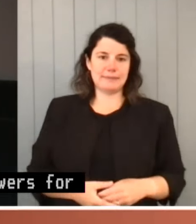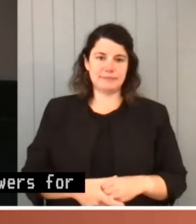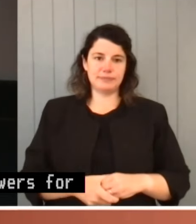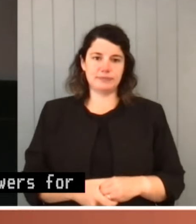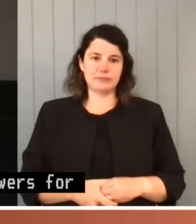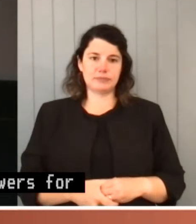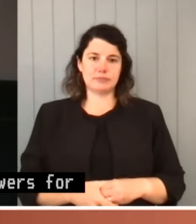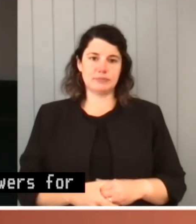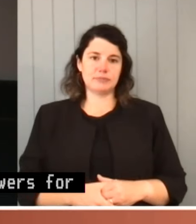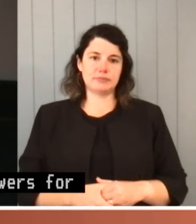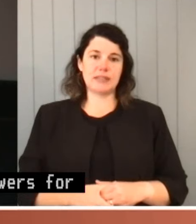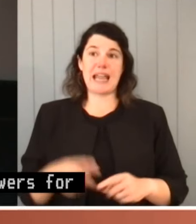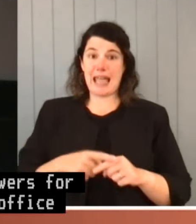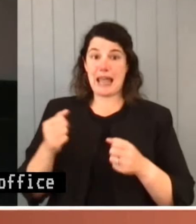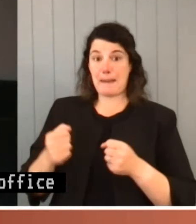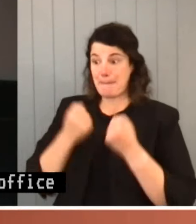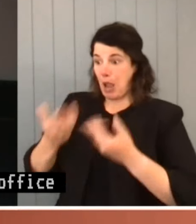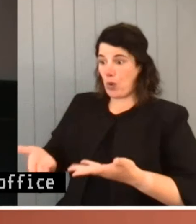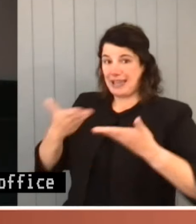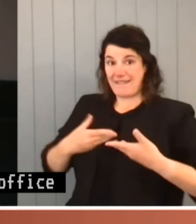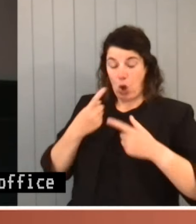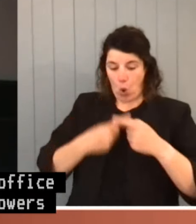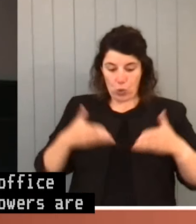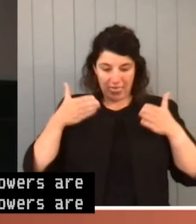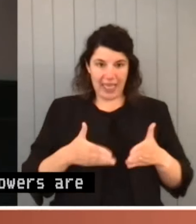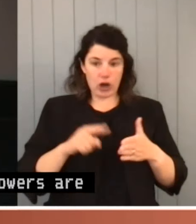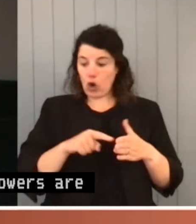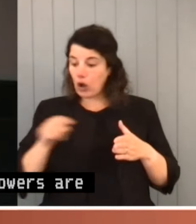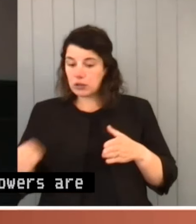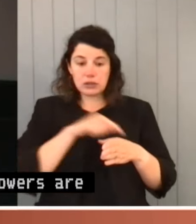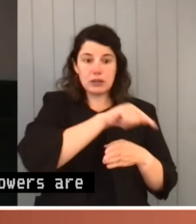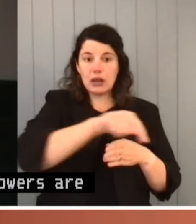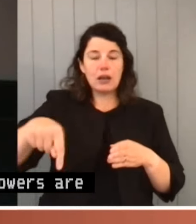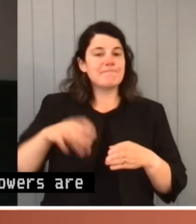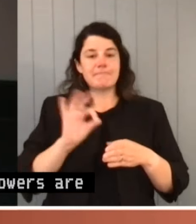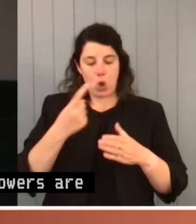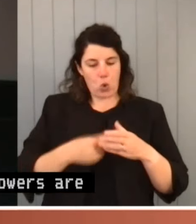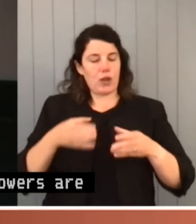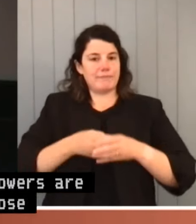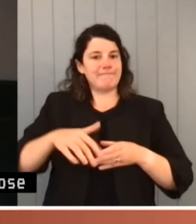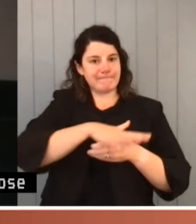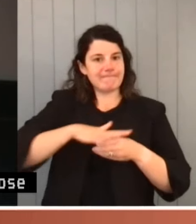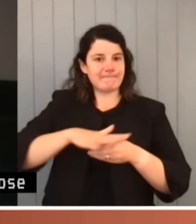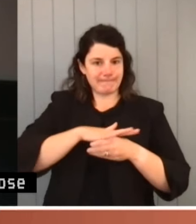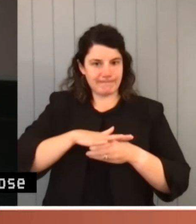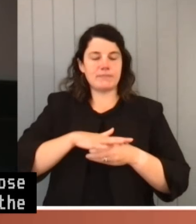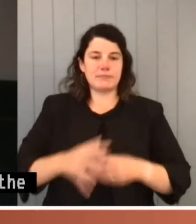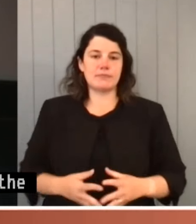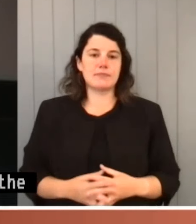are conferred, and only for those purposes and according to the conditions and within the limits of the powers.